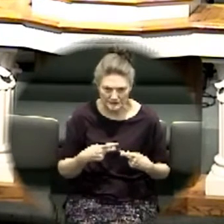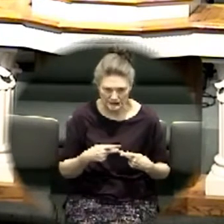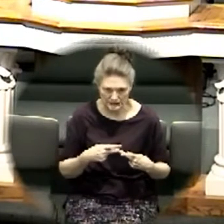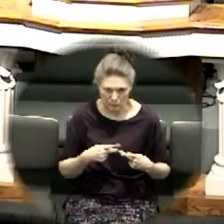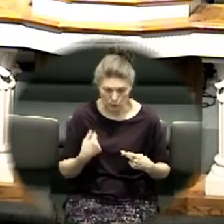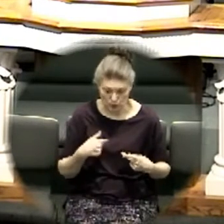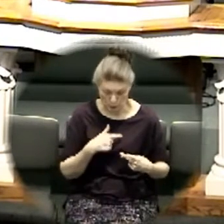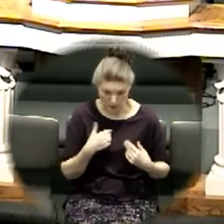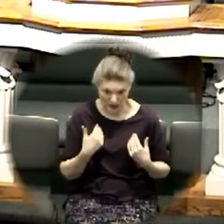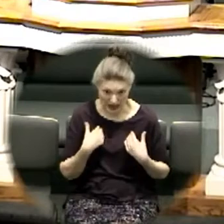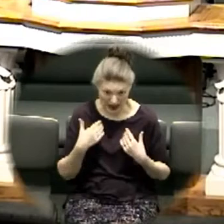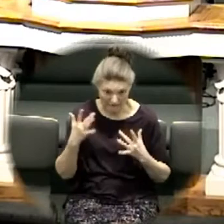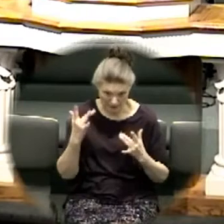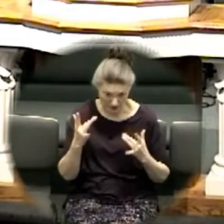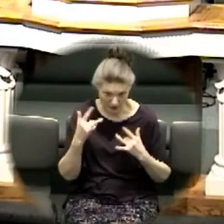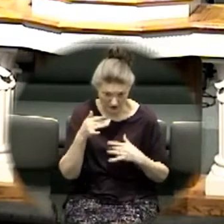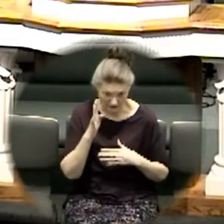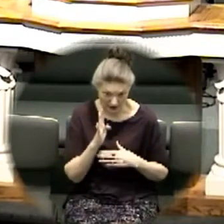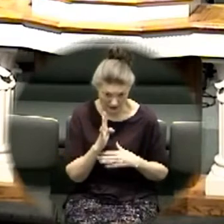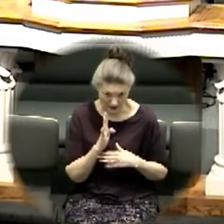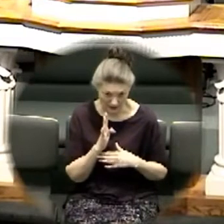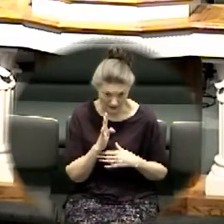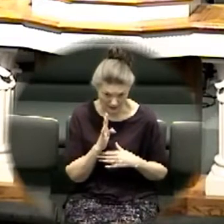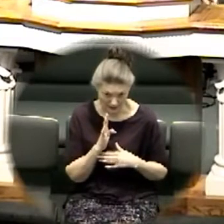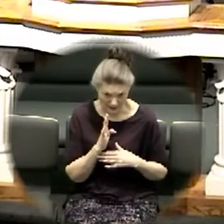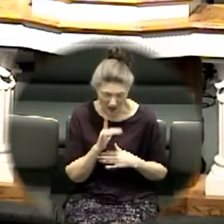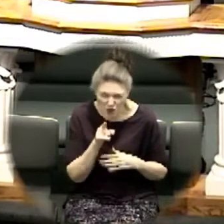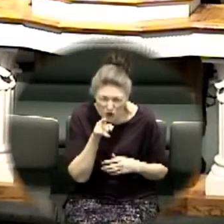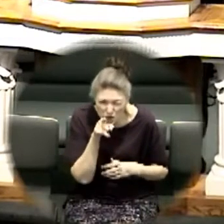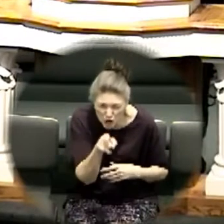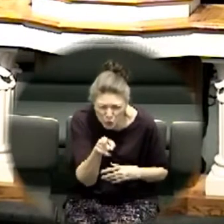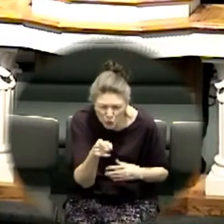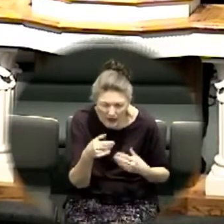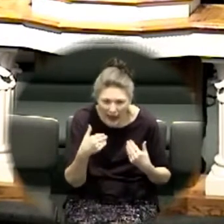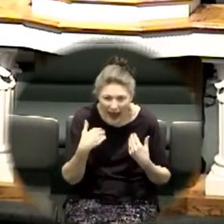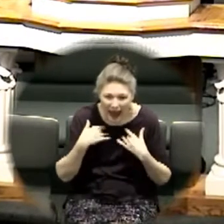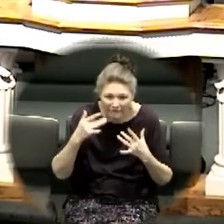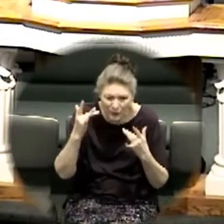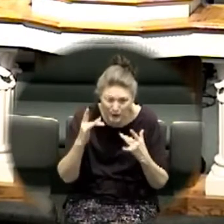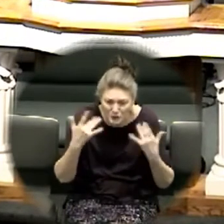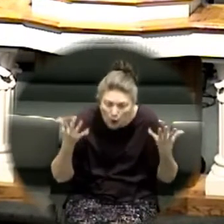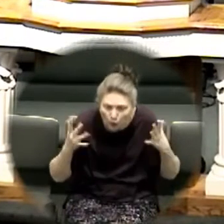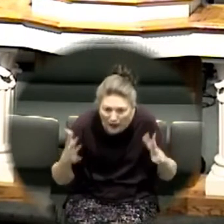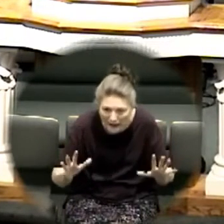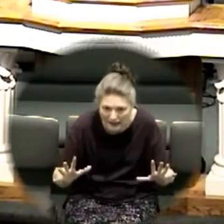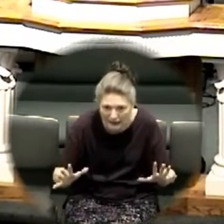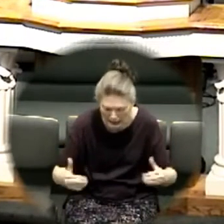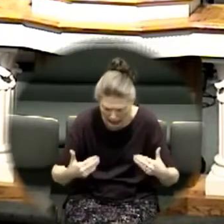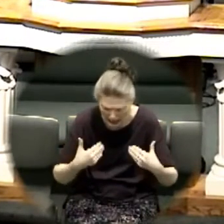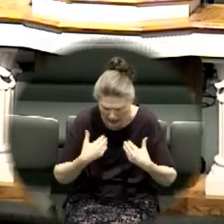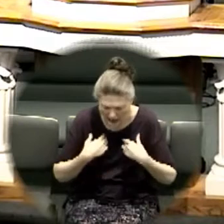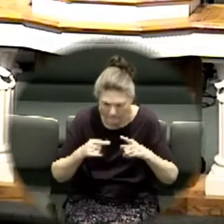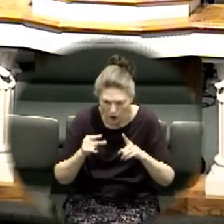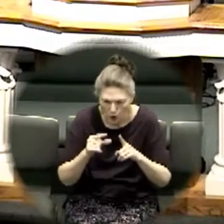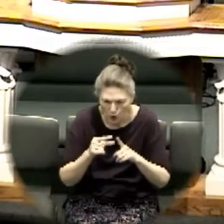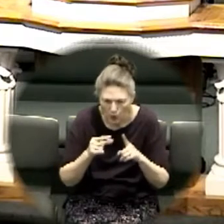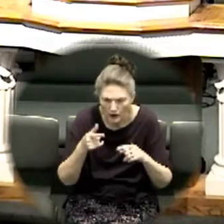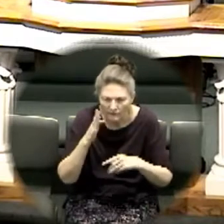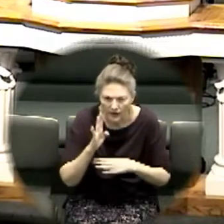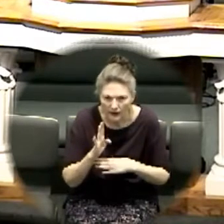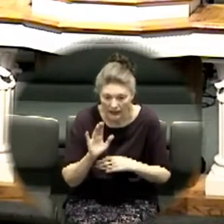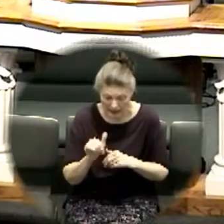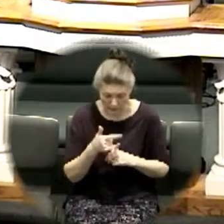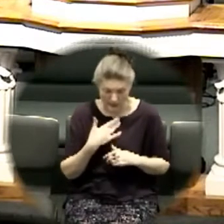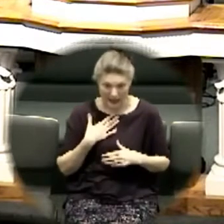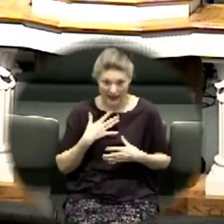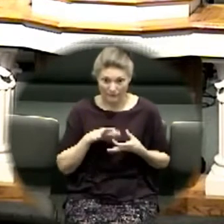yeah i'm coming after you today you that already have the mercy already have the word anybody have